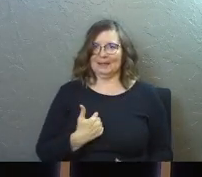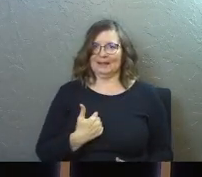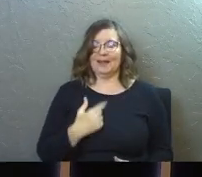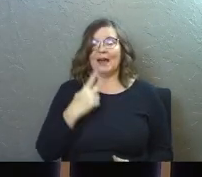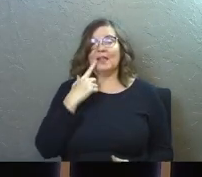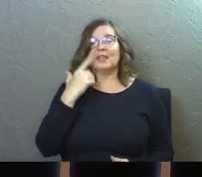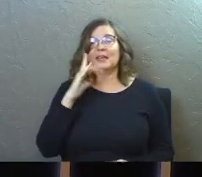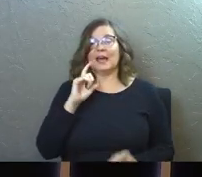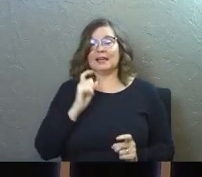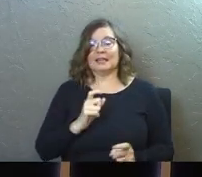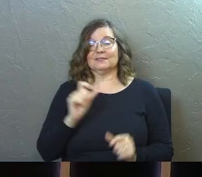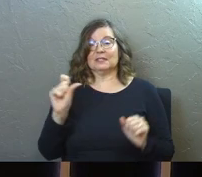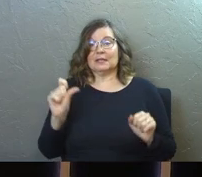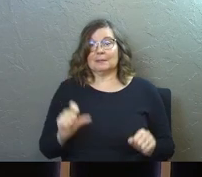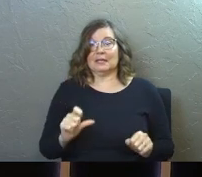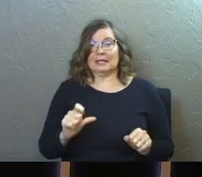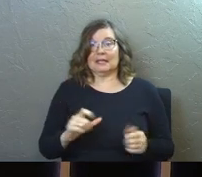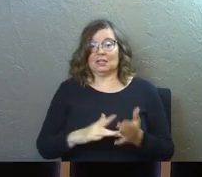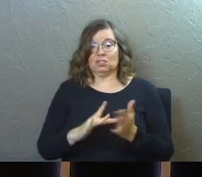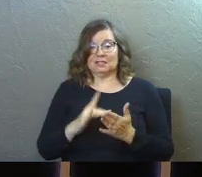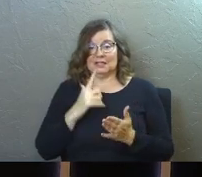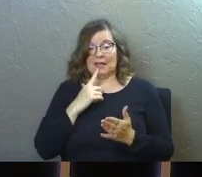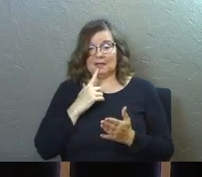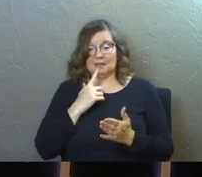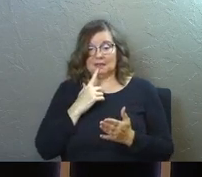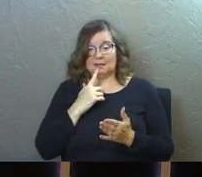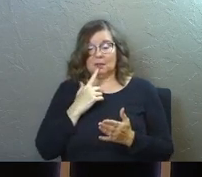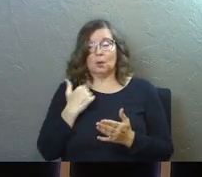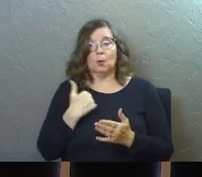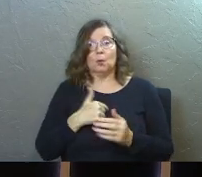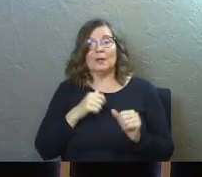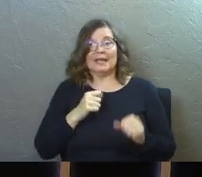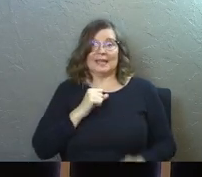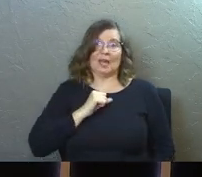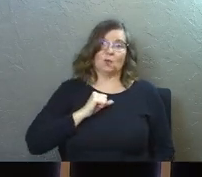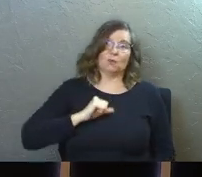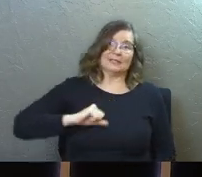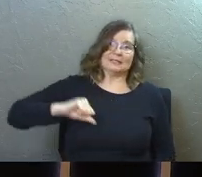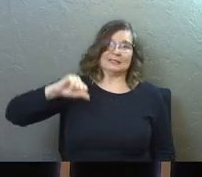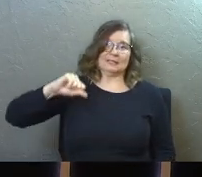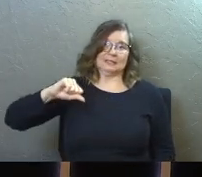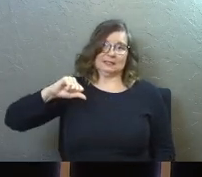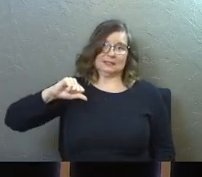I think God gives us the ability. Like Jesus said to Jerusalem, we can resist.